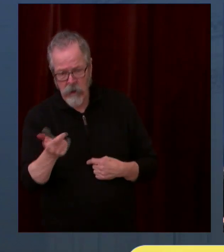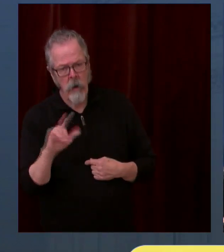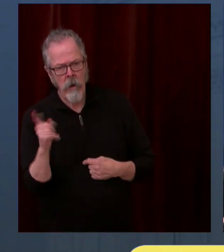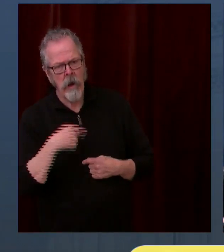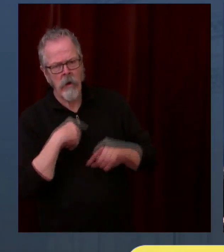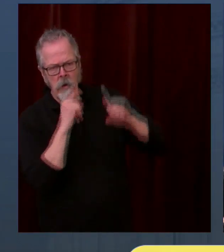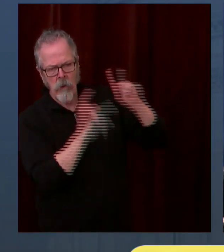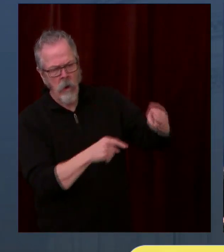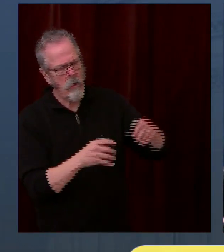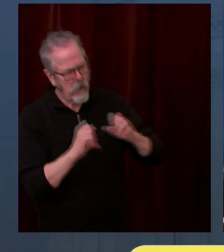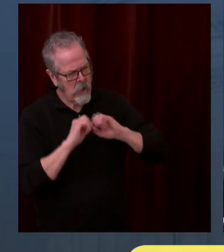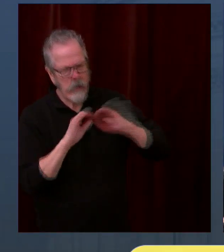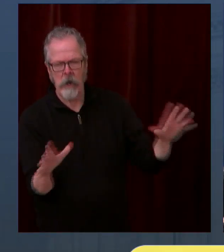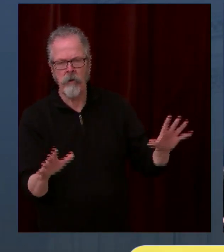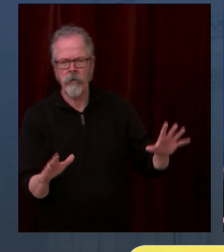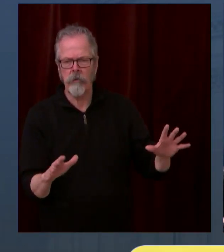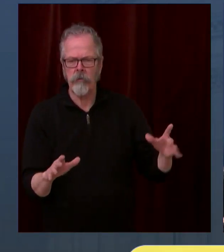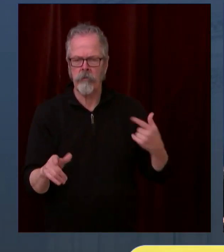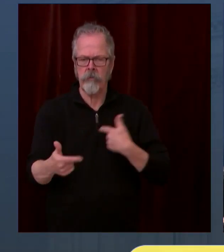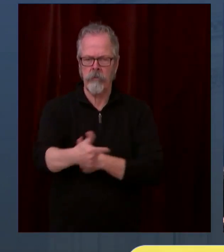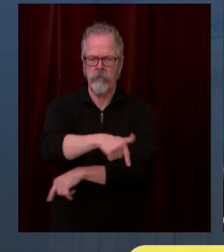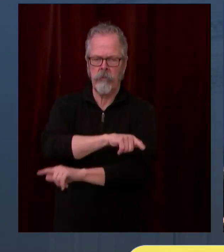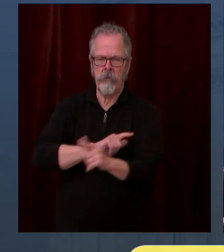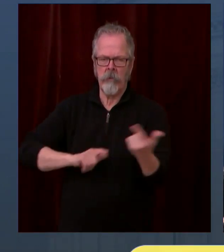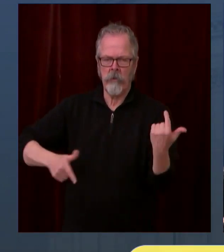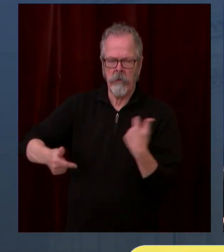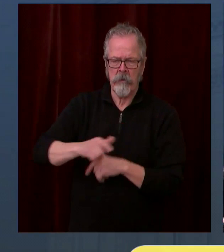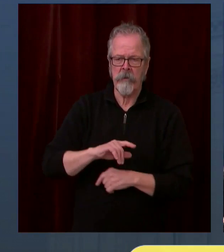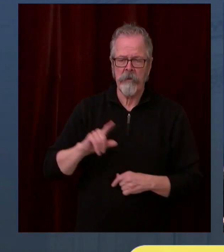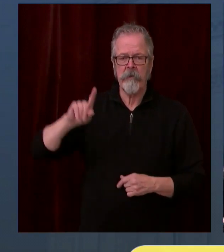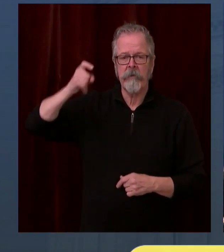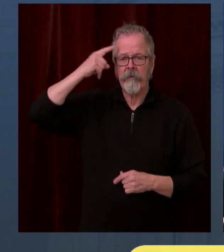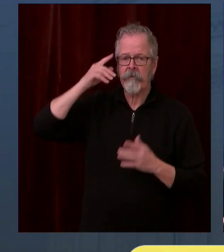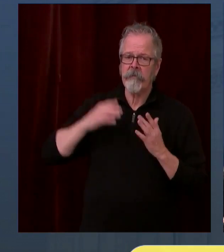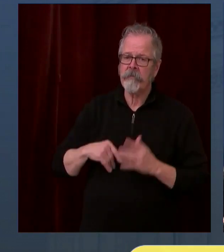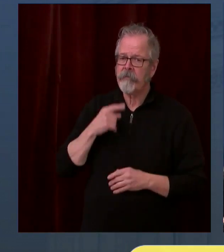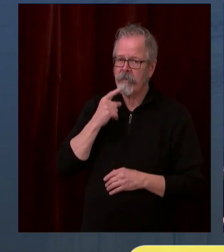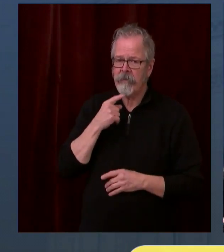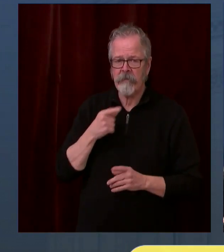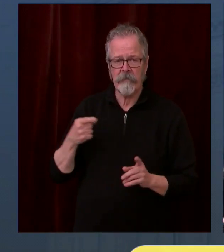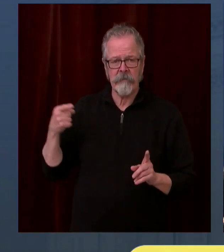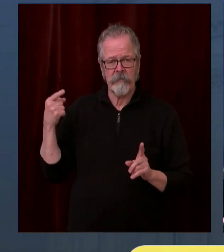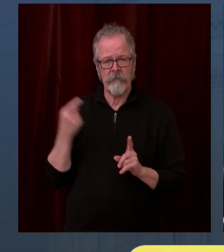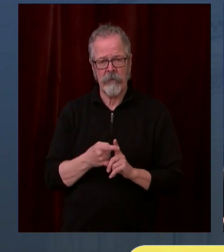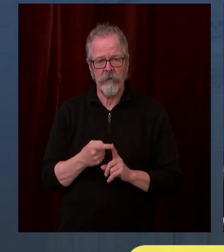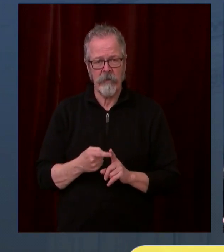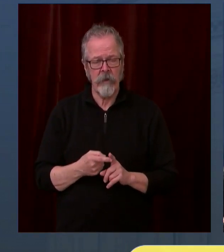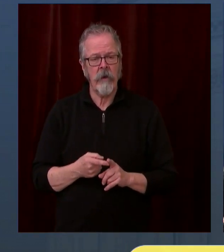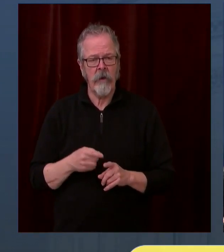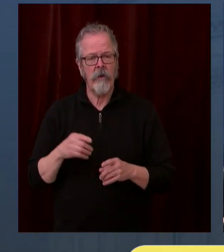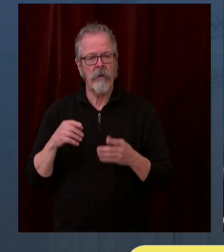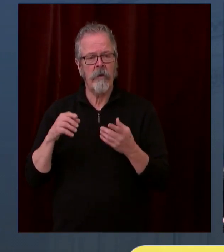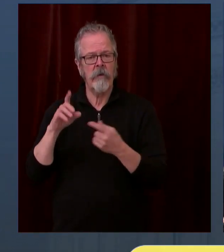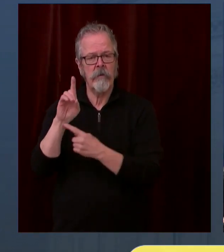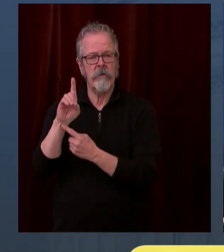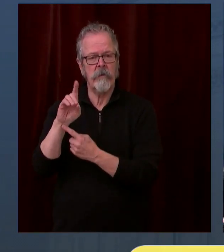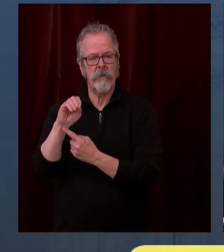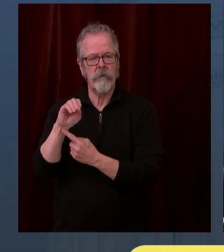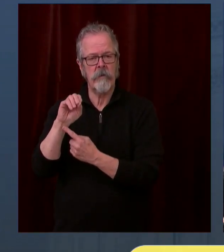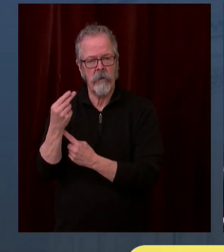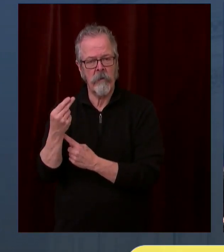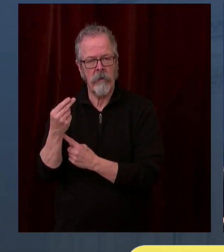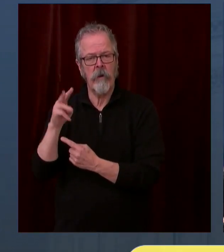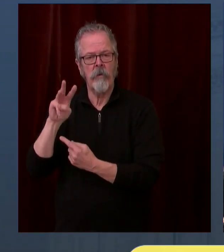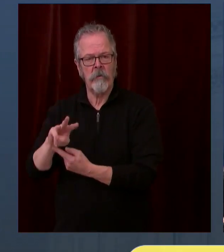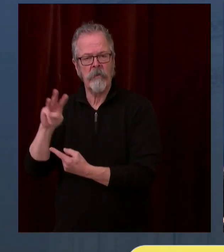people will need to contact those locations. Now we're also standing up mass vaccination clinics will also be of assistance as well. Our strategy